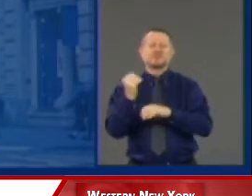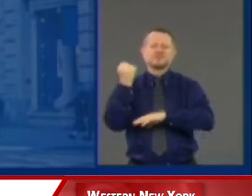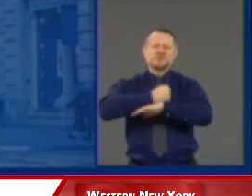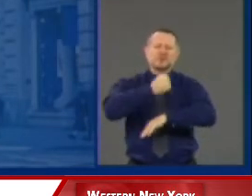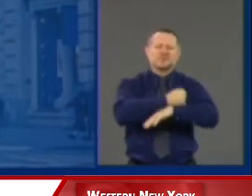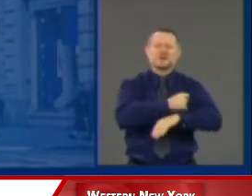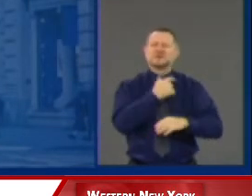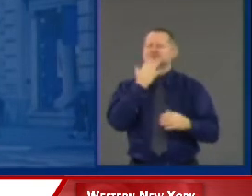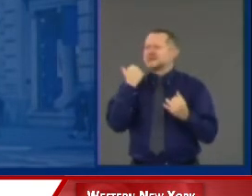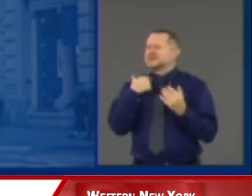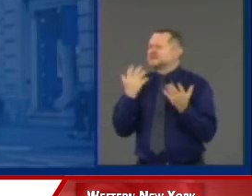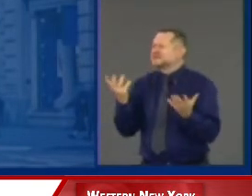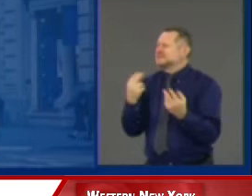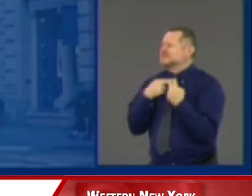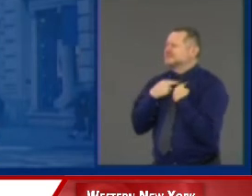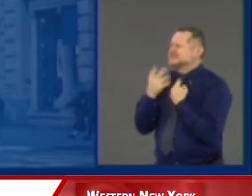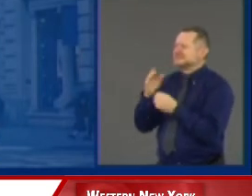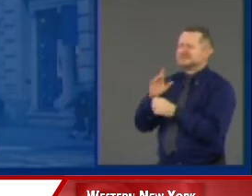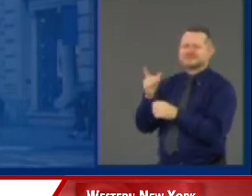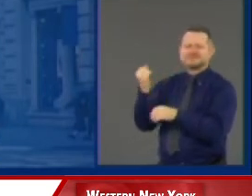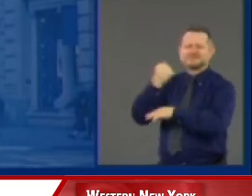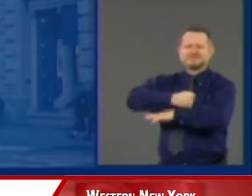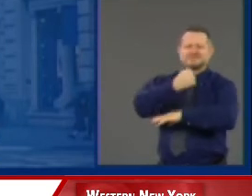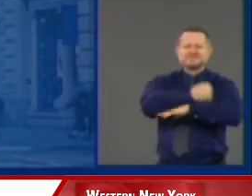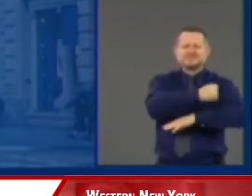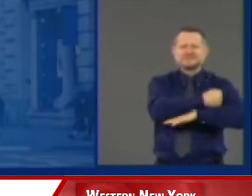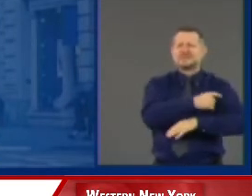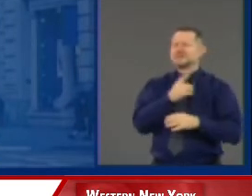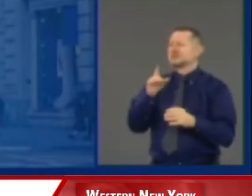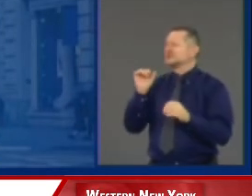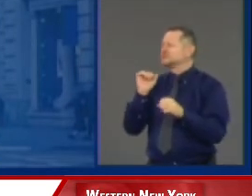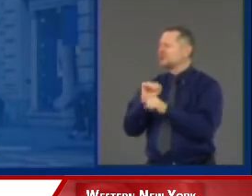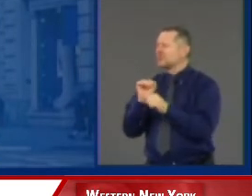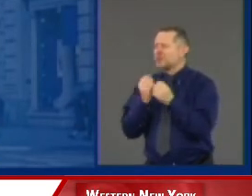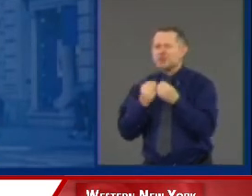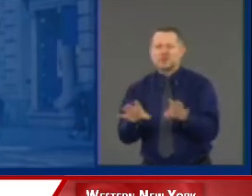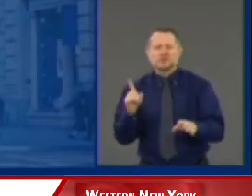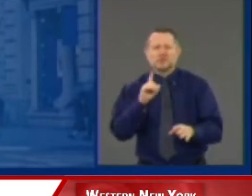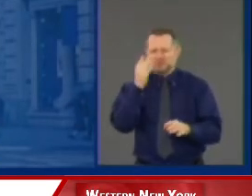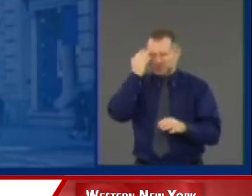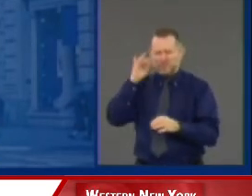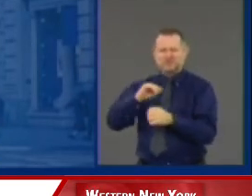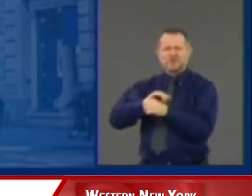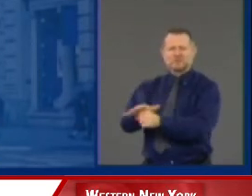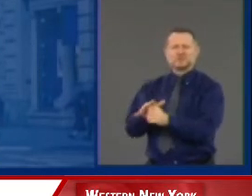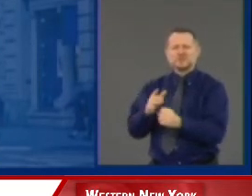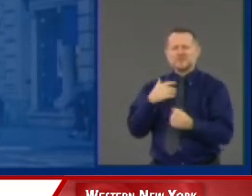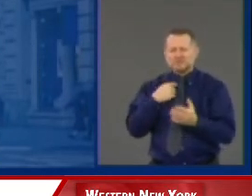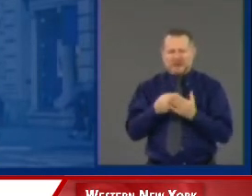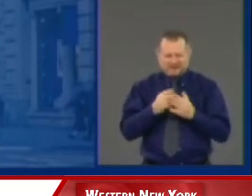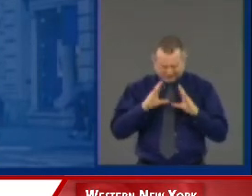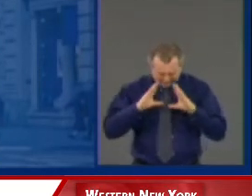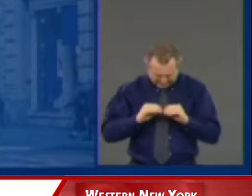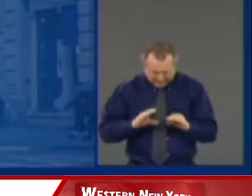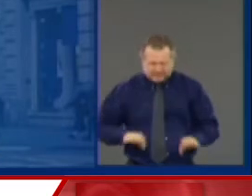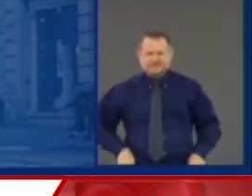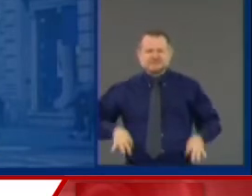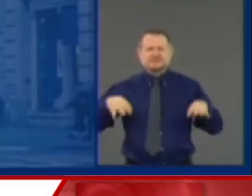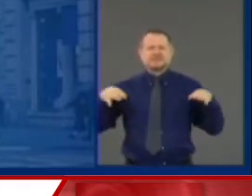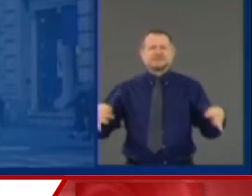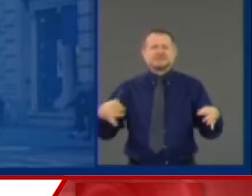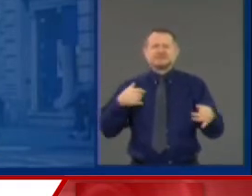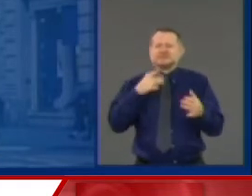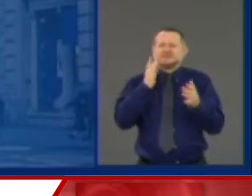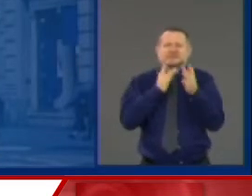People will have lost their jobs. People wiped out their savings. And now,